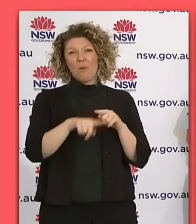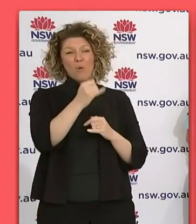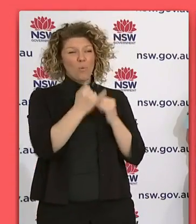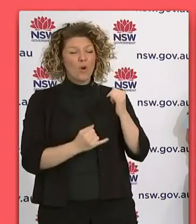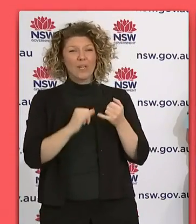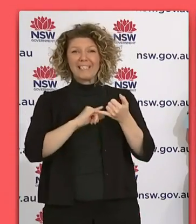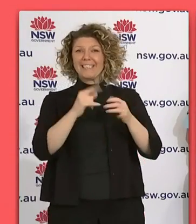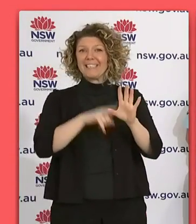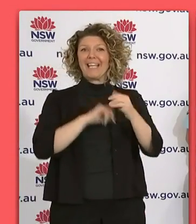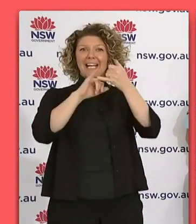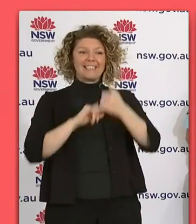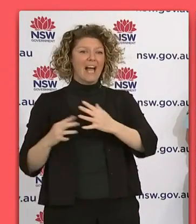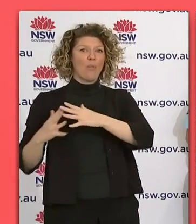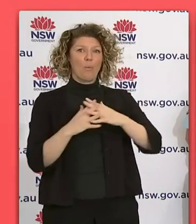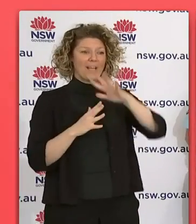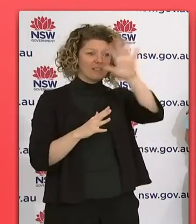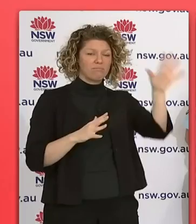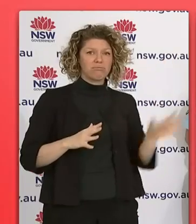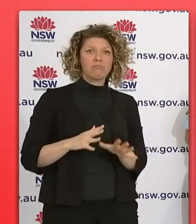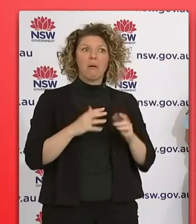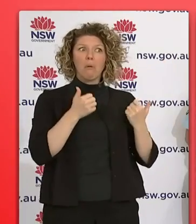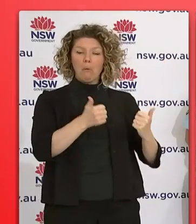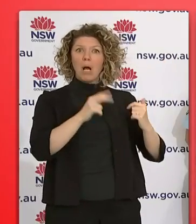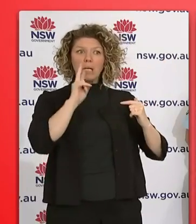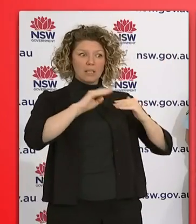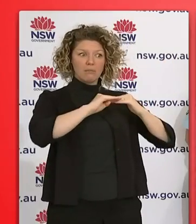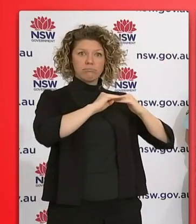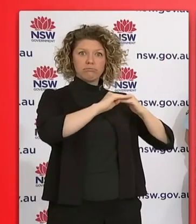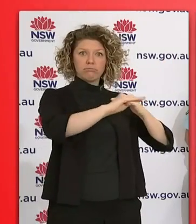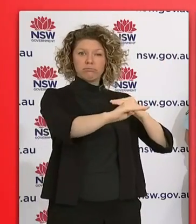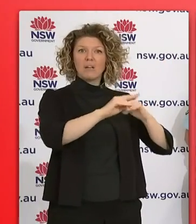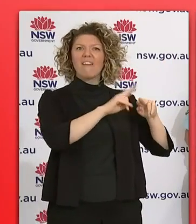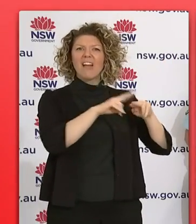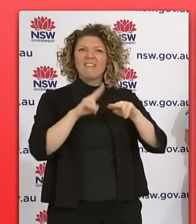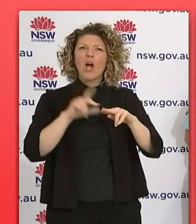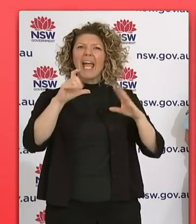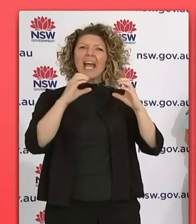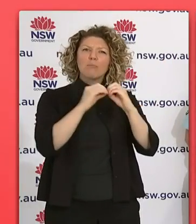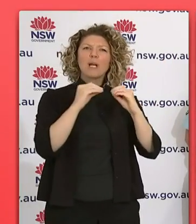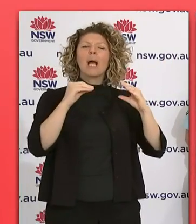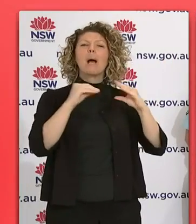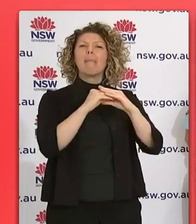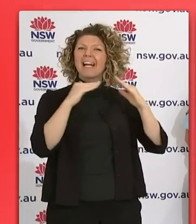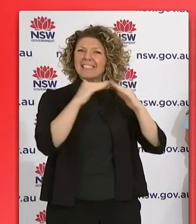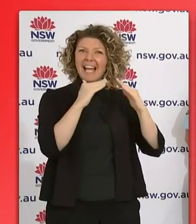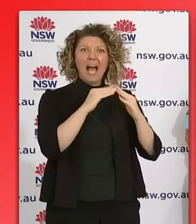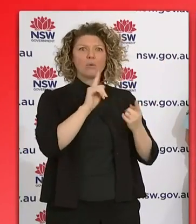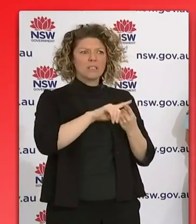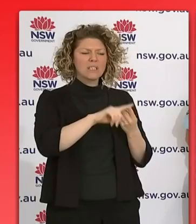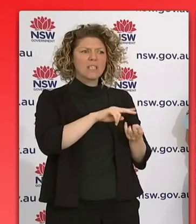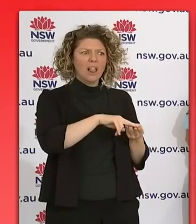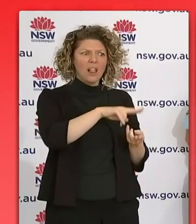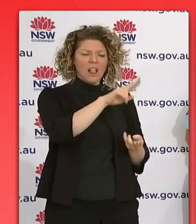we've seen an ongoing stabilisation in Fairfield and Canterbury Bankstown. Canterbury Bankstown still has the highest number of cases, but we have seen